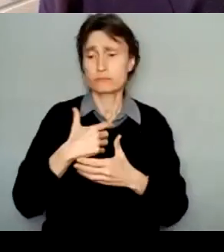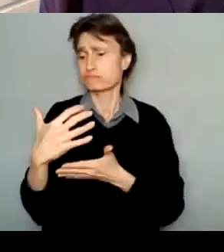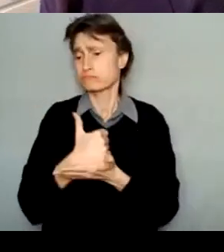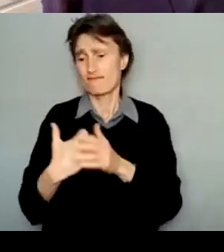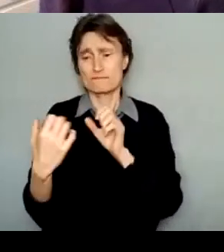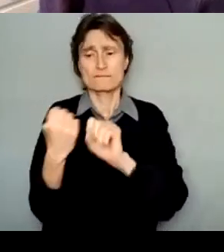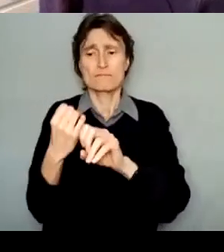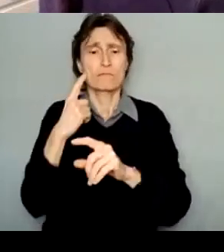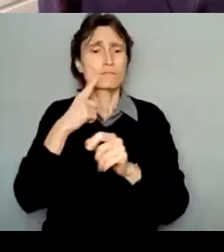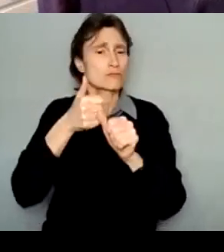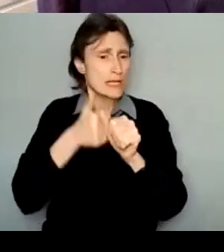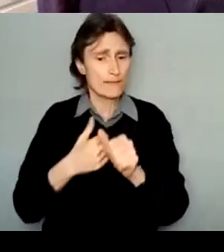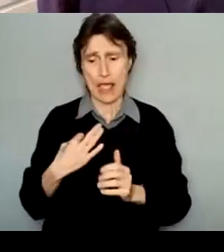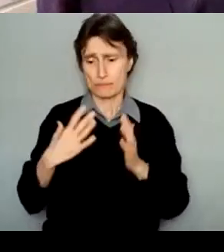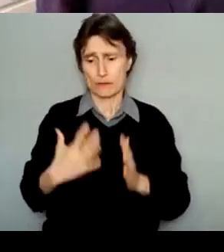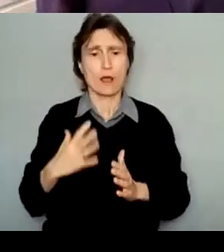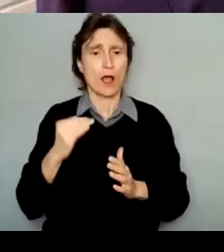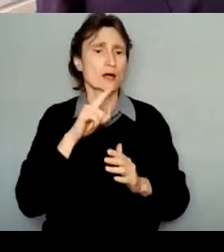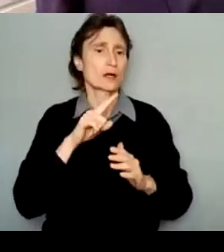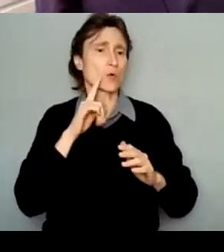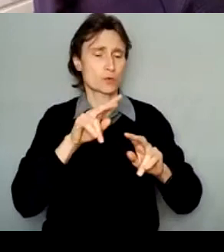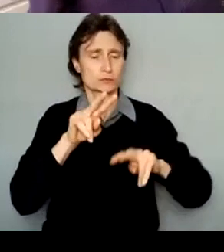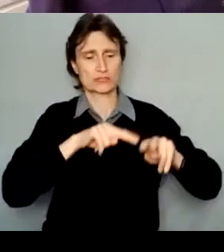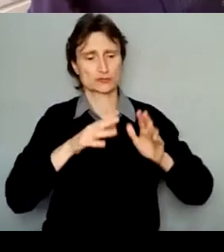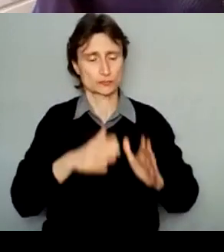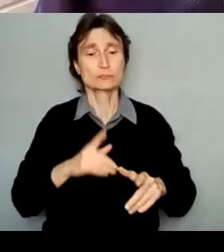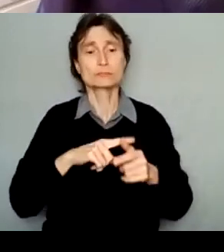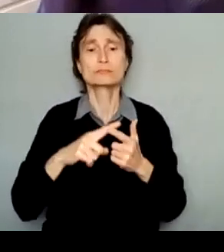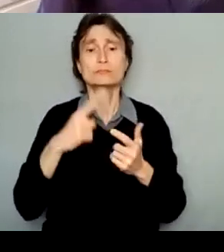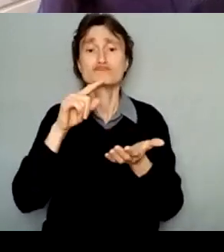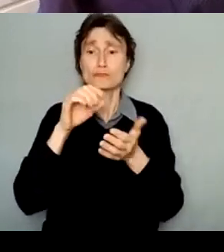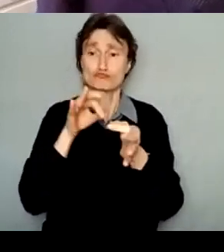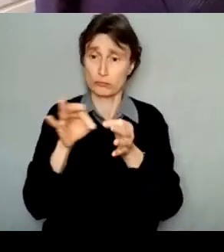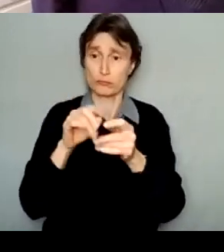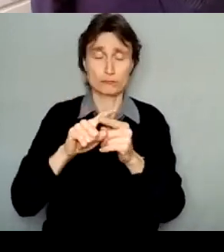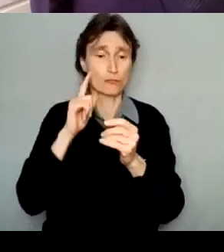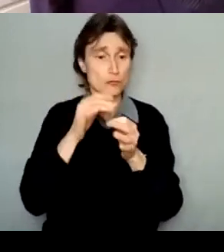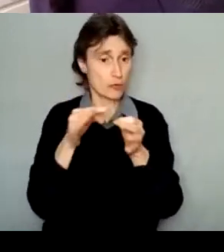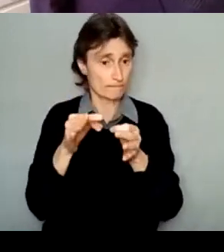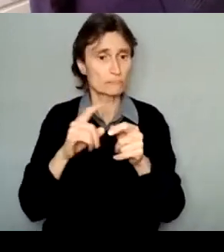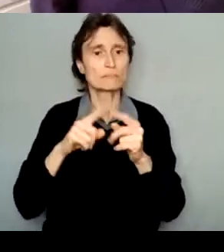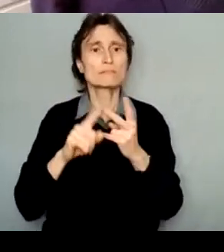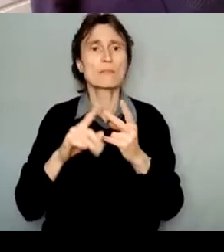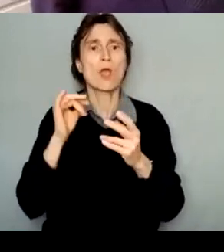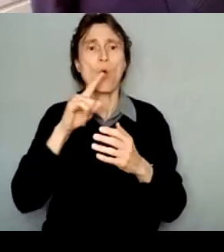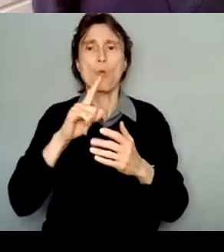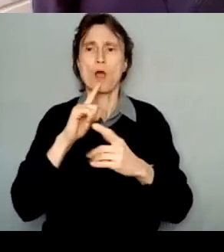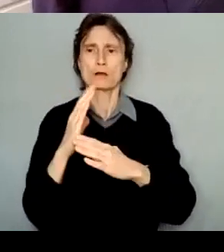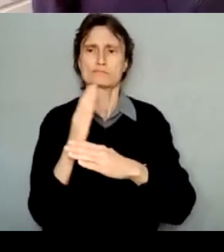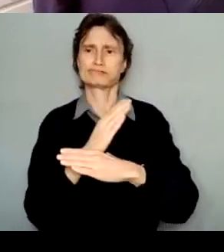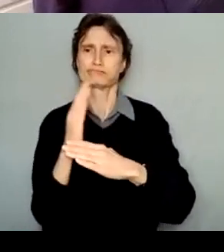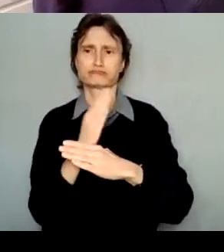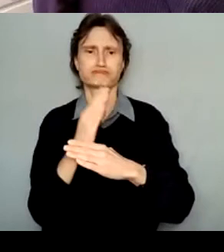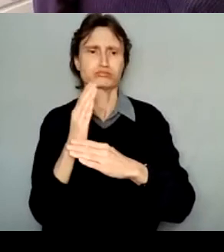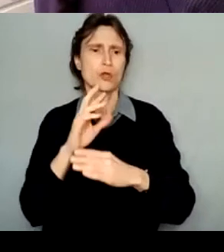and assessors. We've chosen to use descriptions and agreeance ratings this year rather